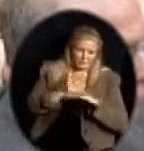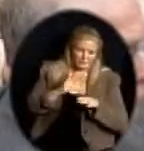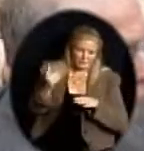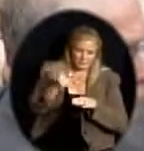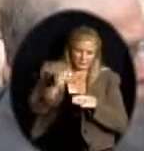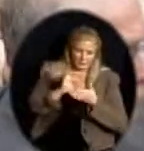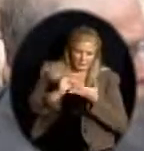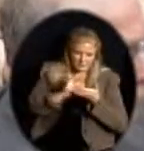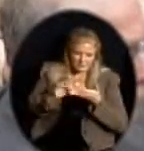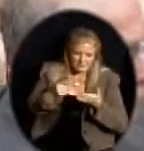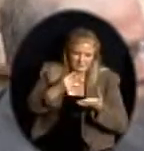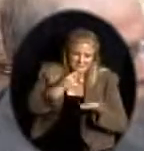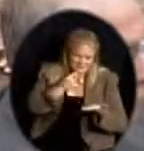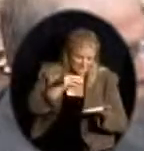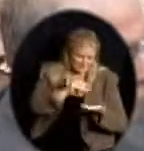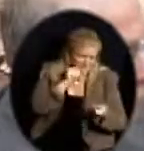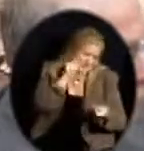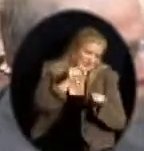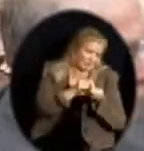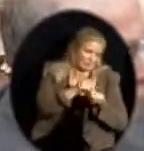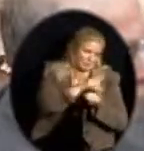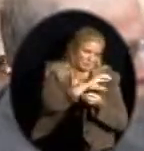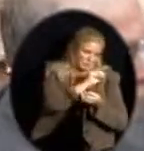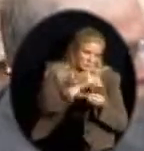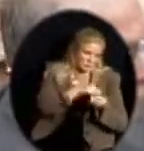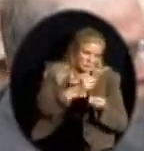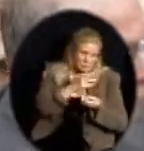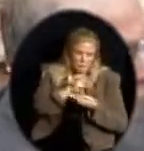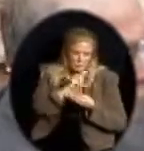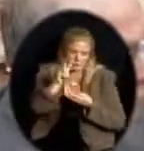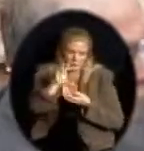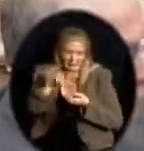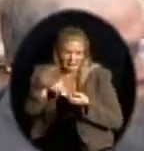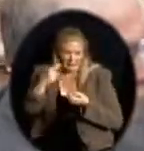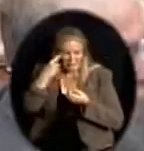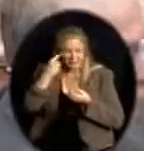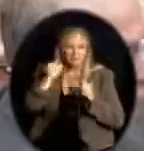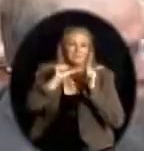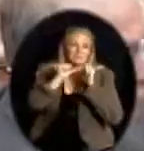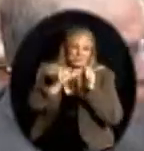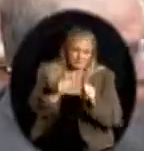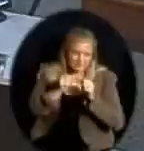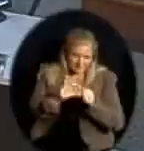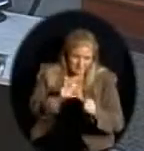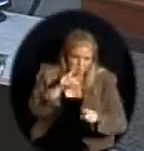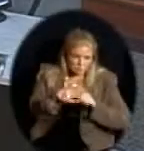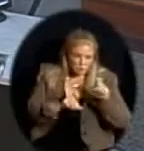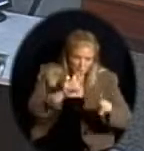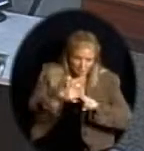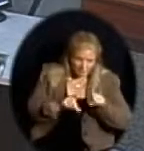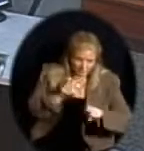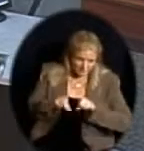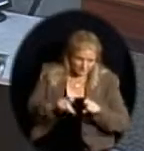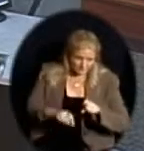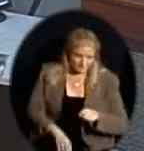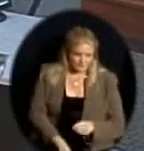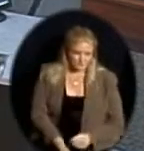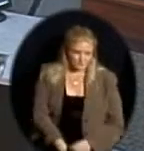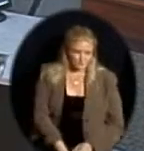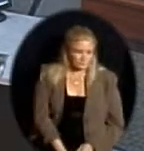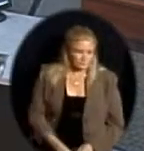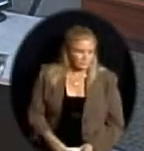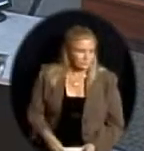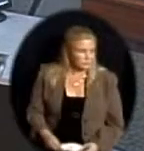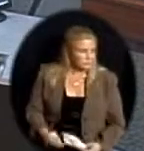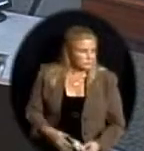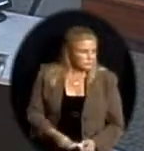says the 1%, 2%. So I think we have to continue to question. Okay. So those would be the kinds of things we would look at that might